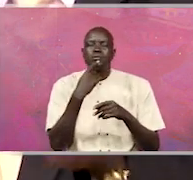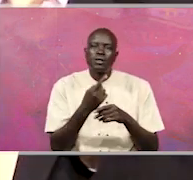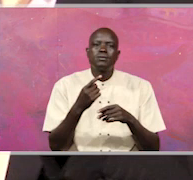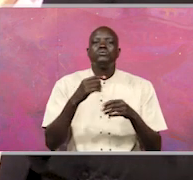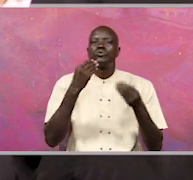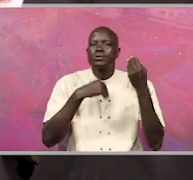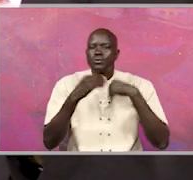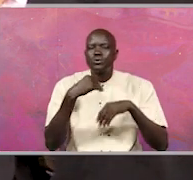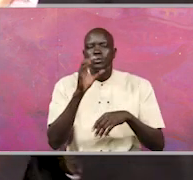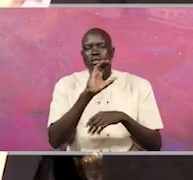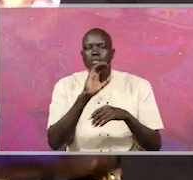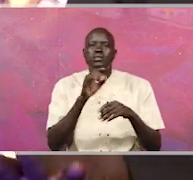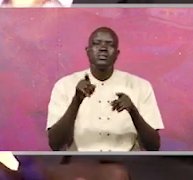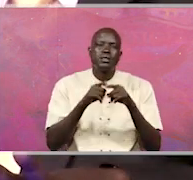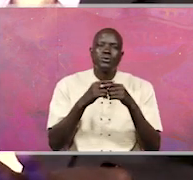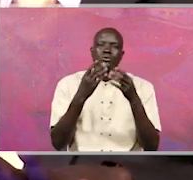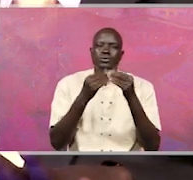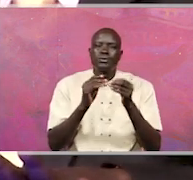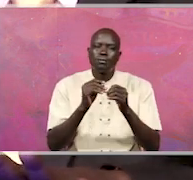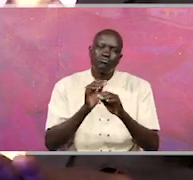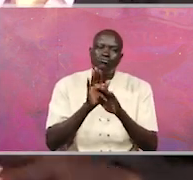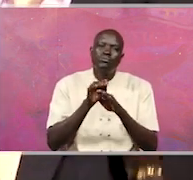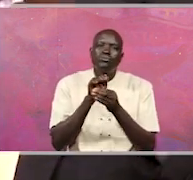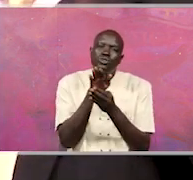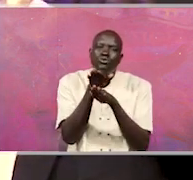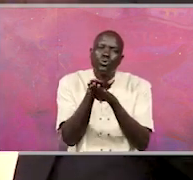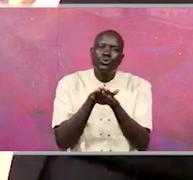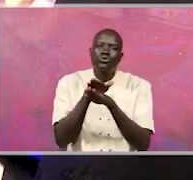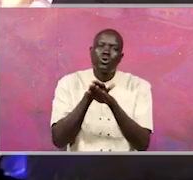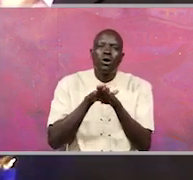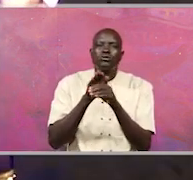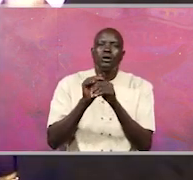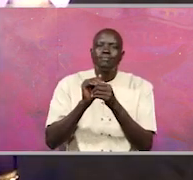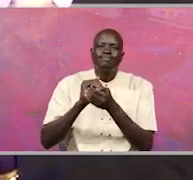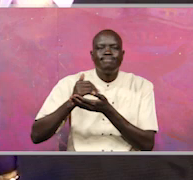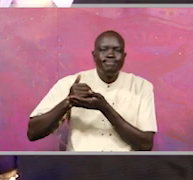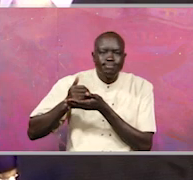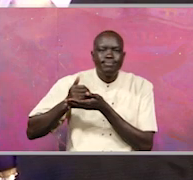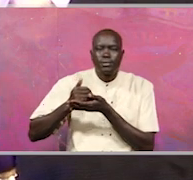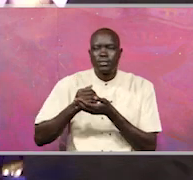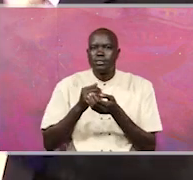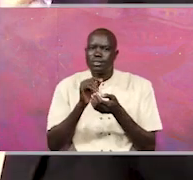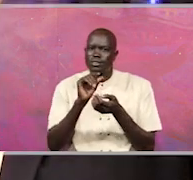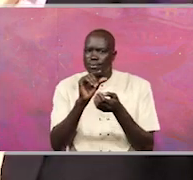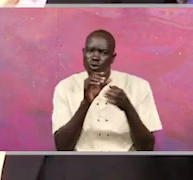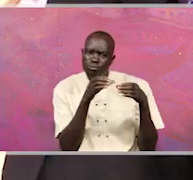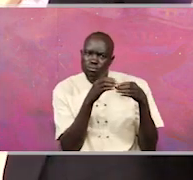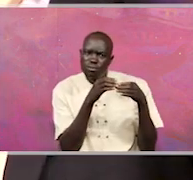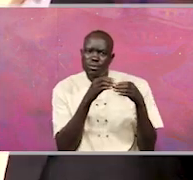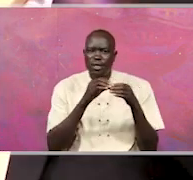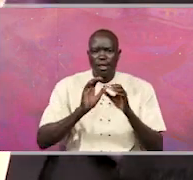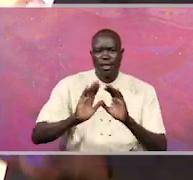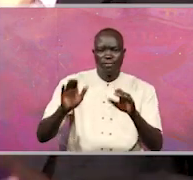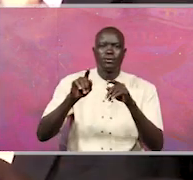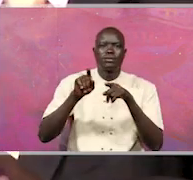with some reservations where we were handling the small and leaving